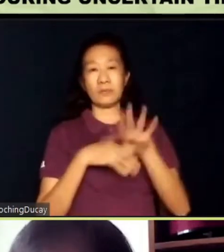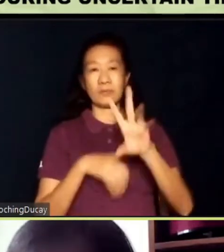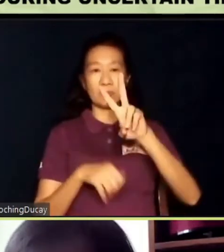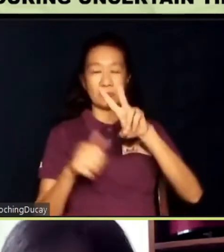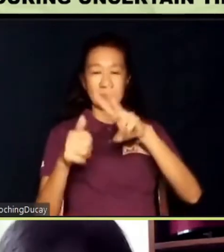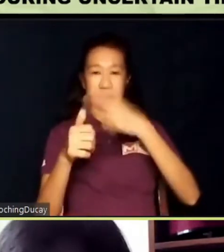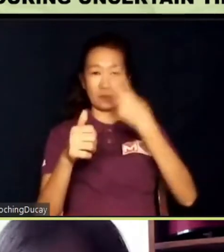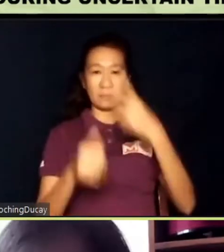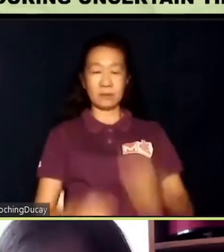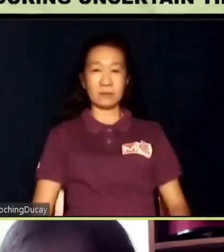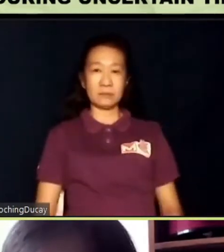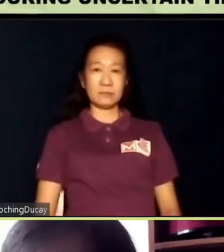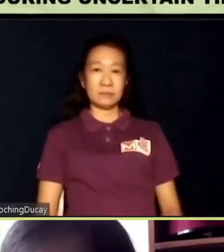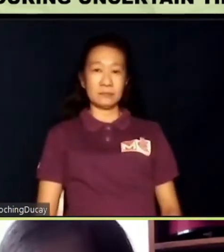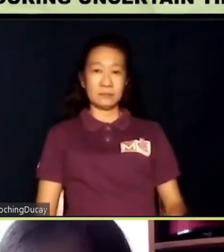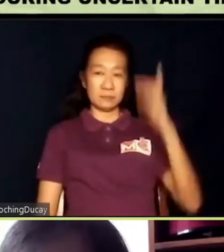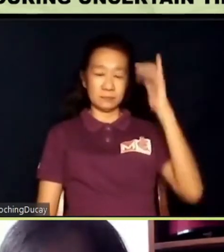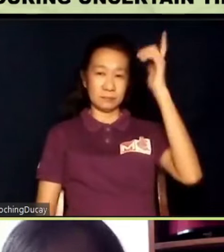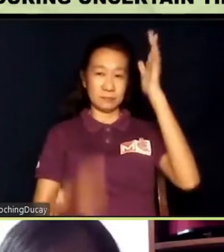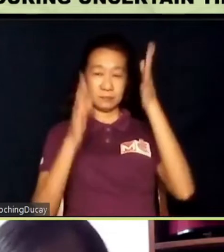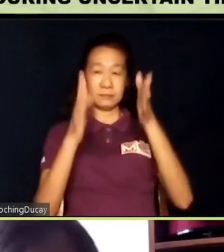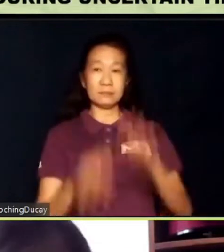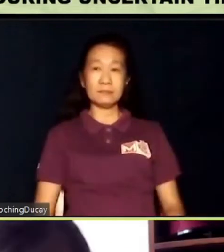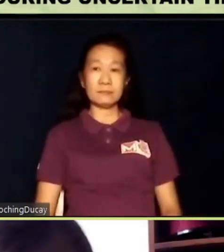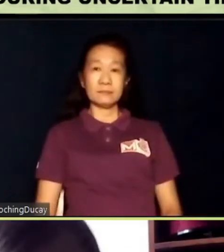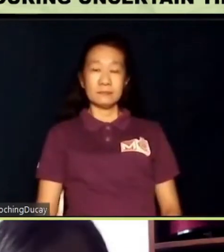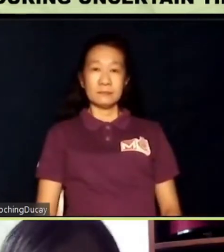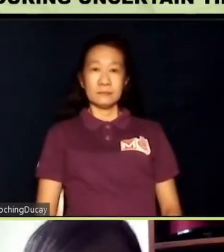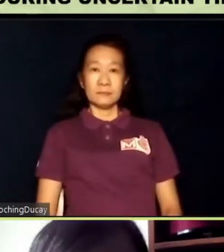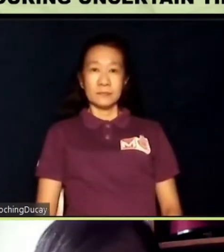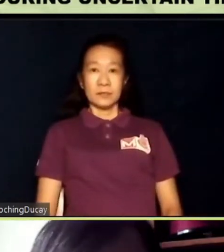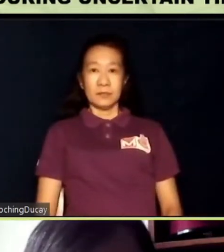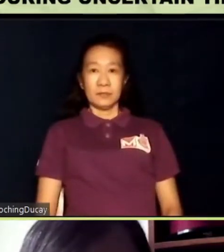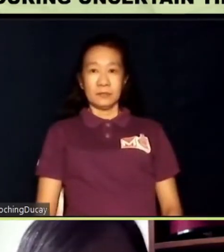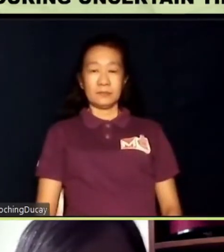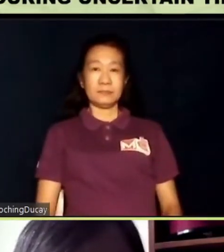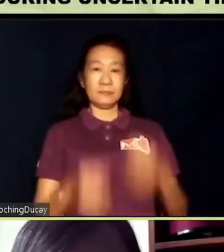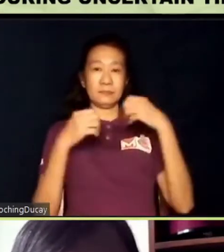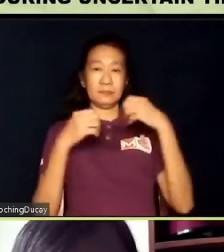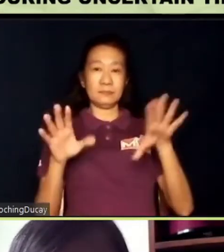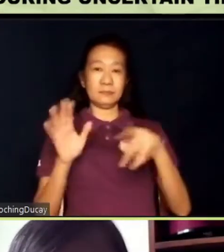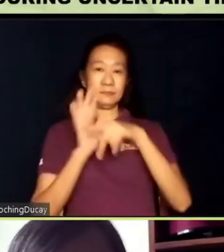lecturer has finished her presentation.